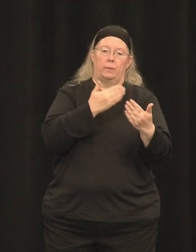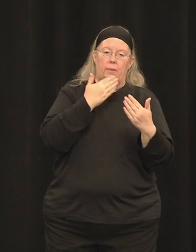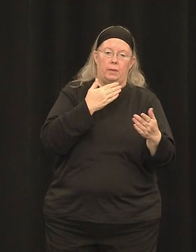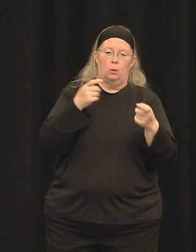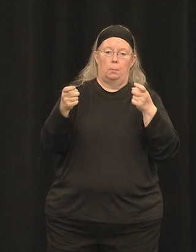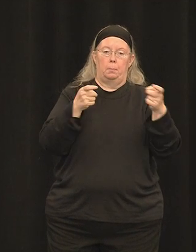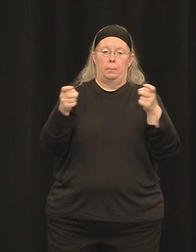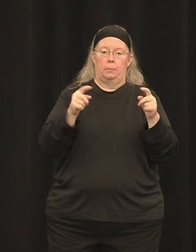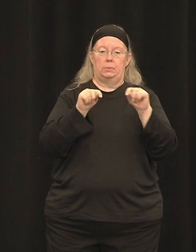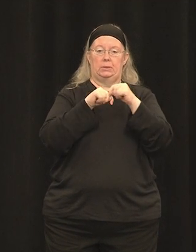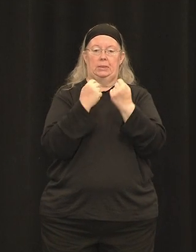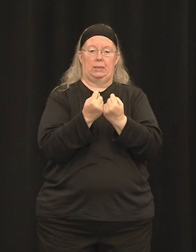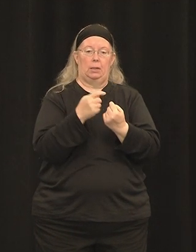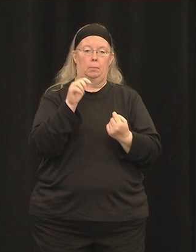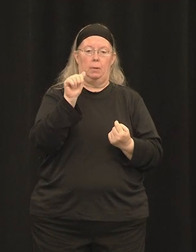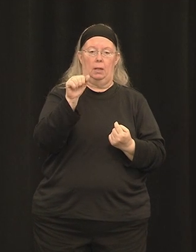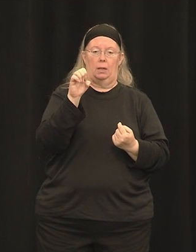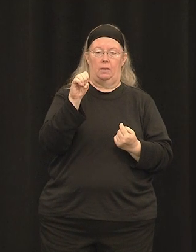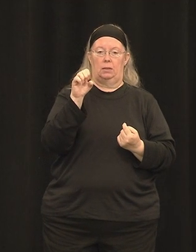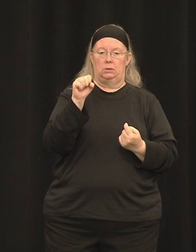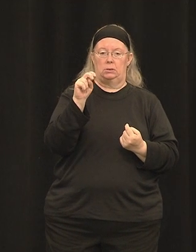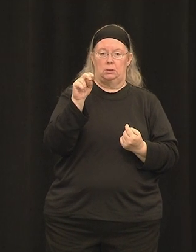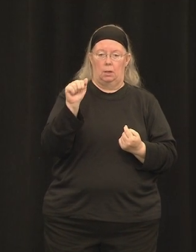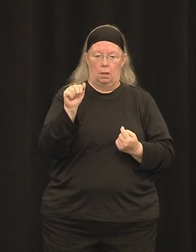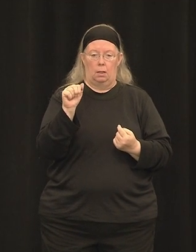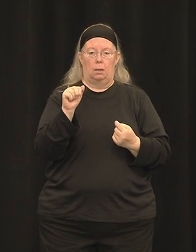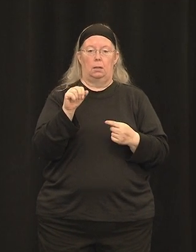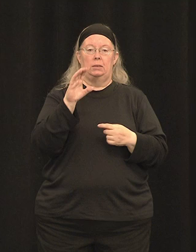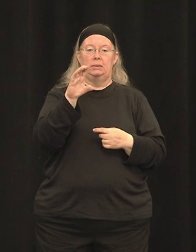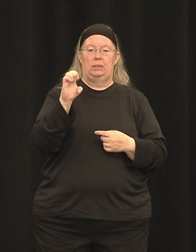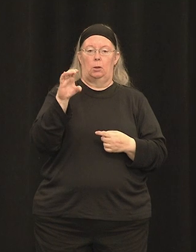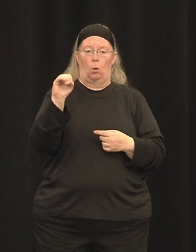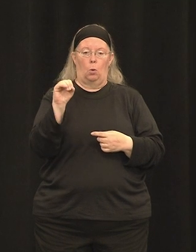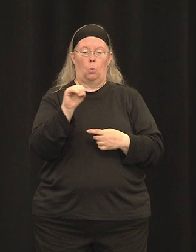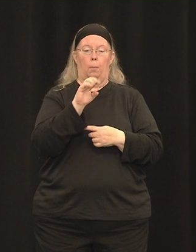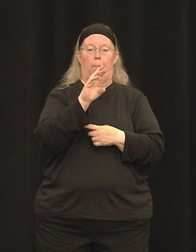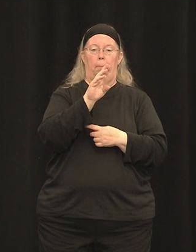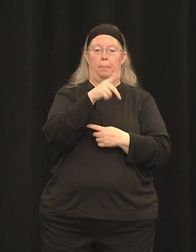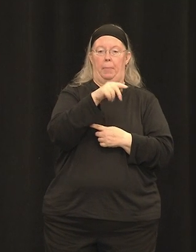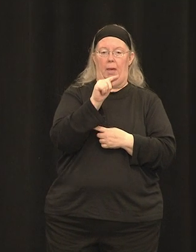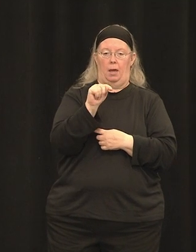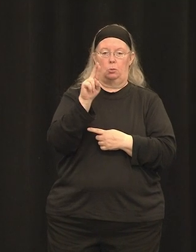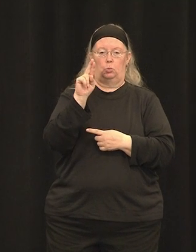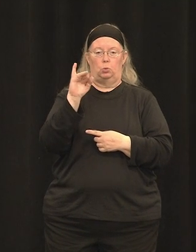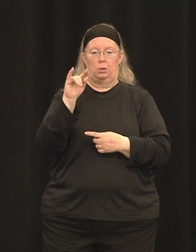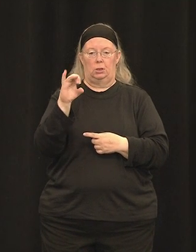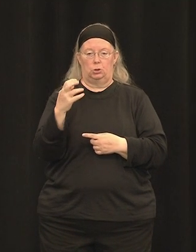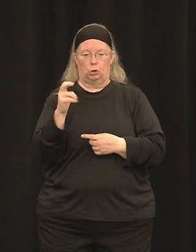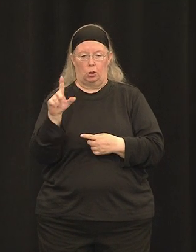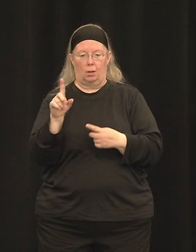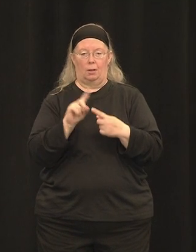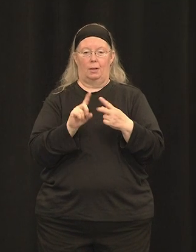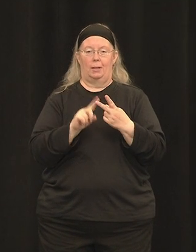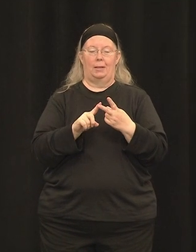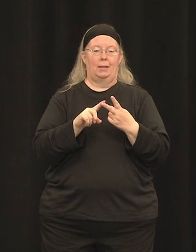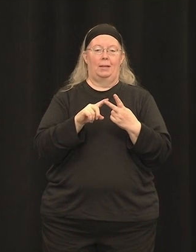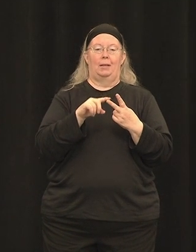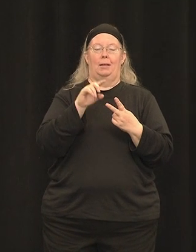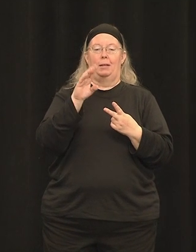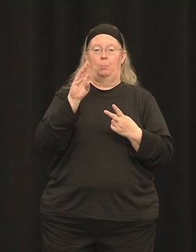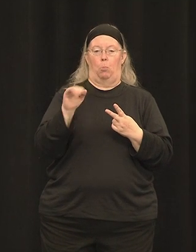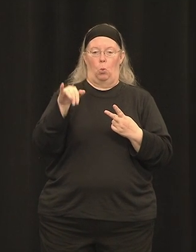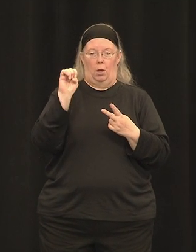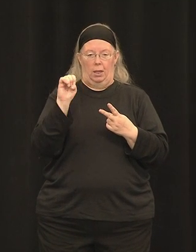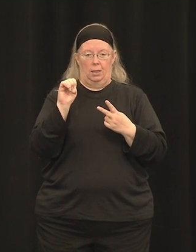Pat Richel, my other half and partner in crime, Sanford Boy, who's our CTO, our CMO, Kenji Fujita, and our head of